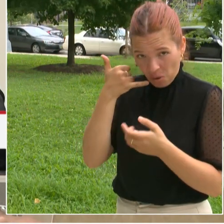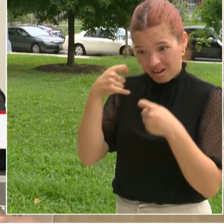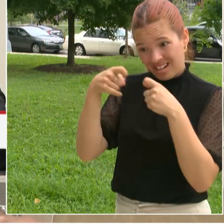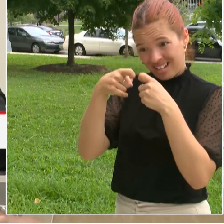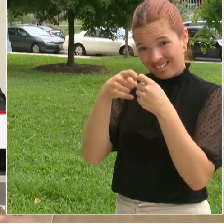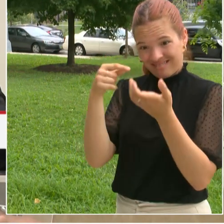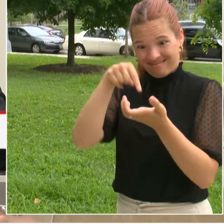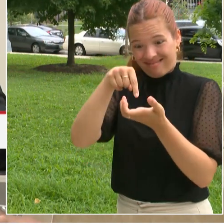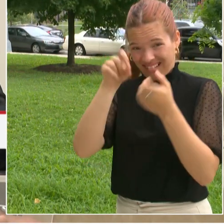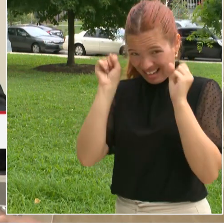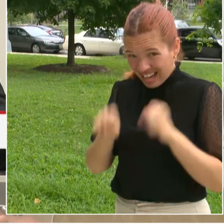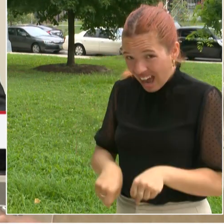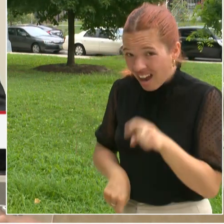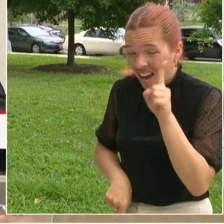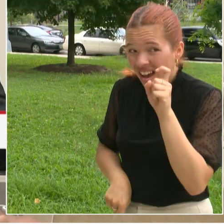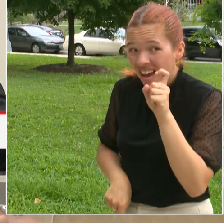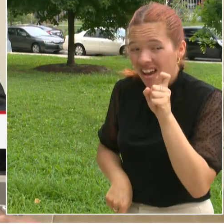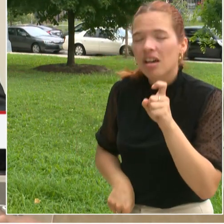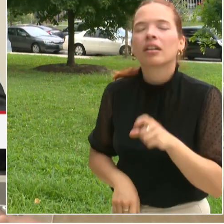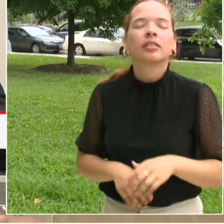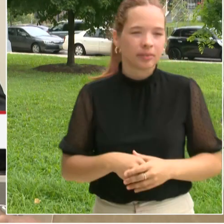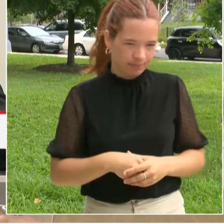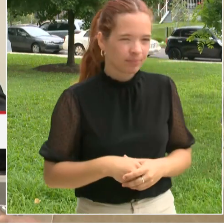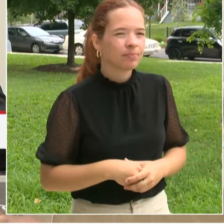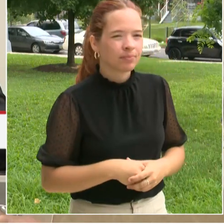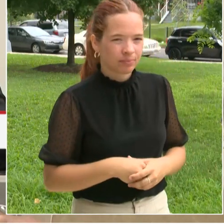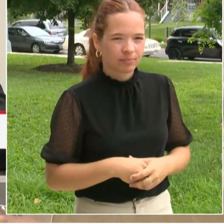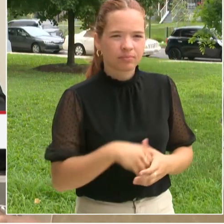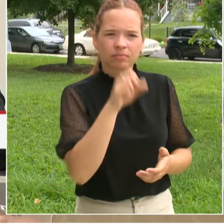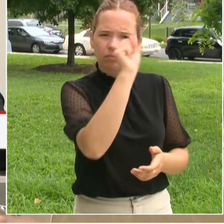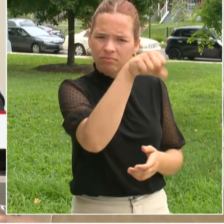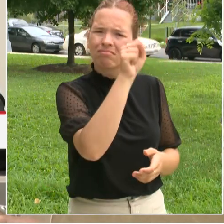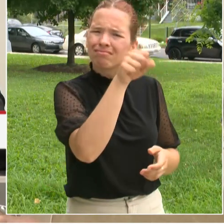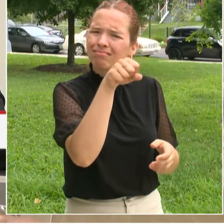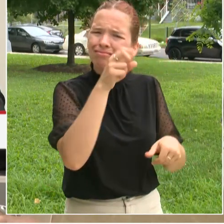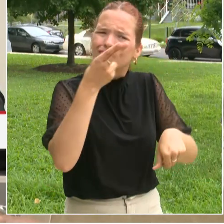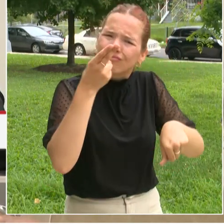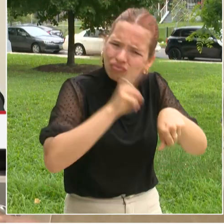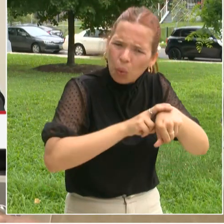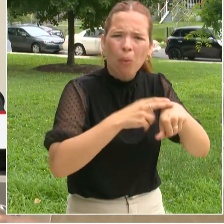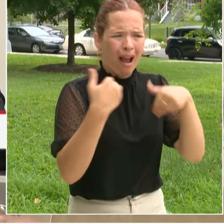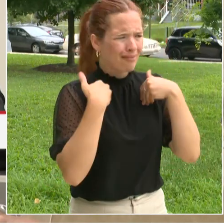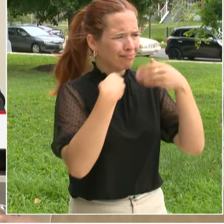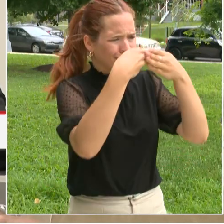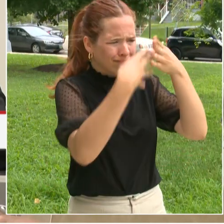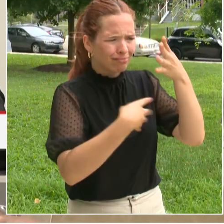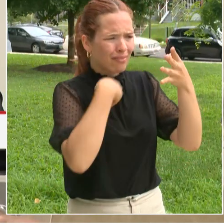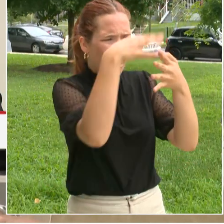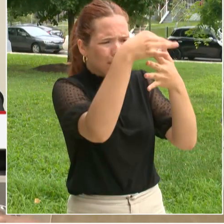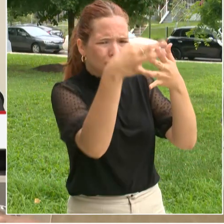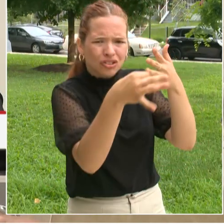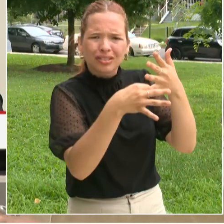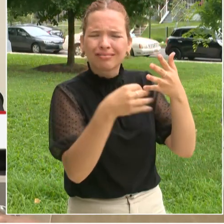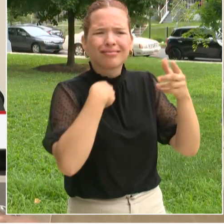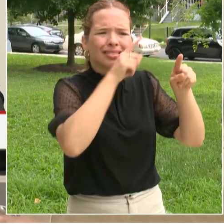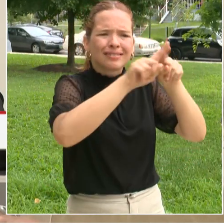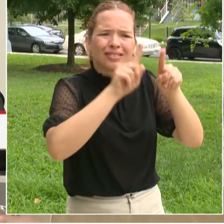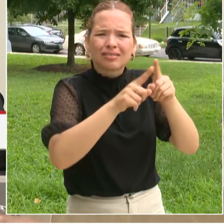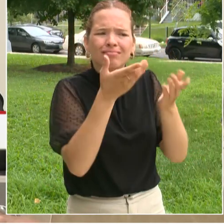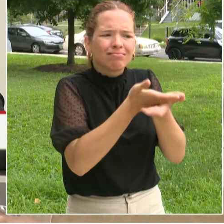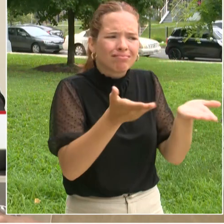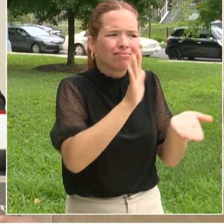universal health certificate but we do provide options for families to submit or at least complete forms on their phone